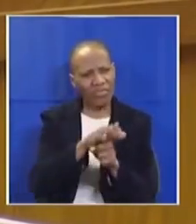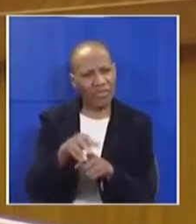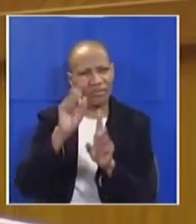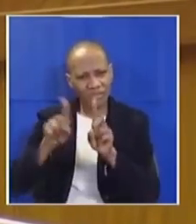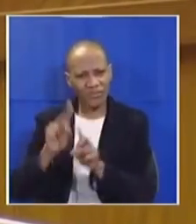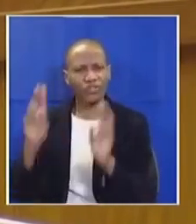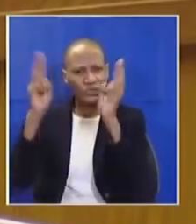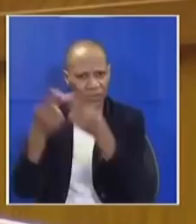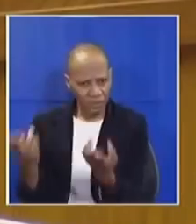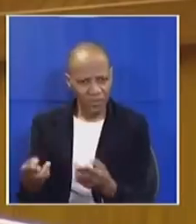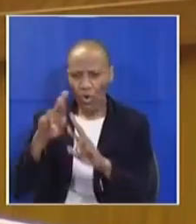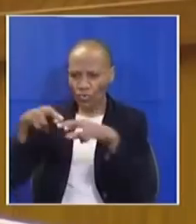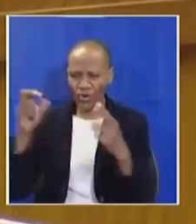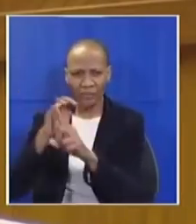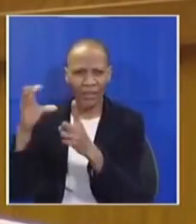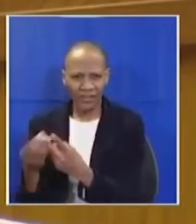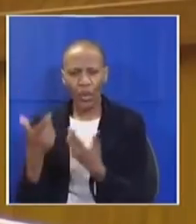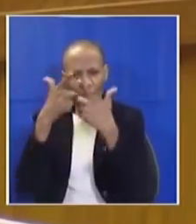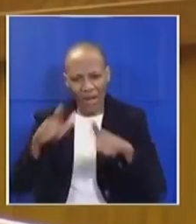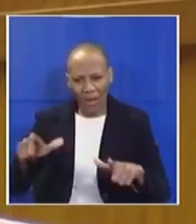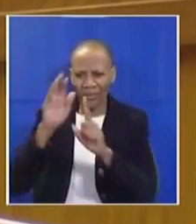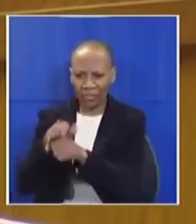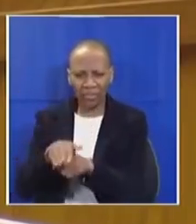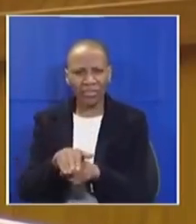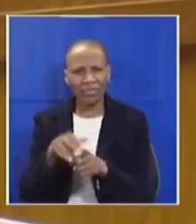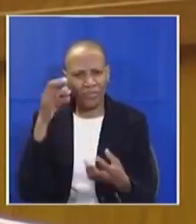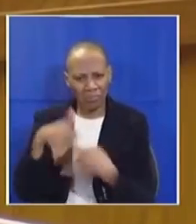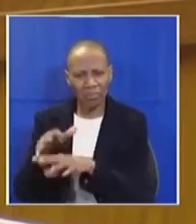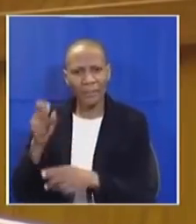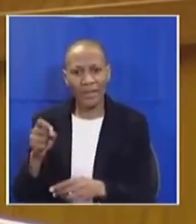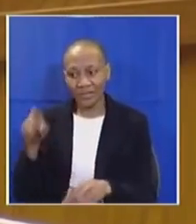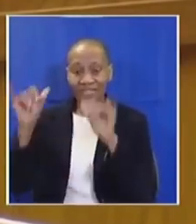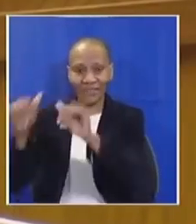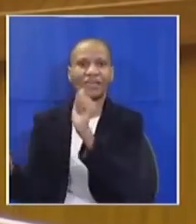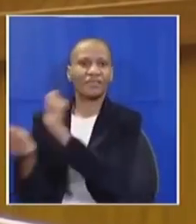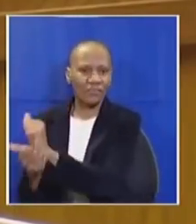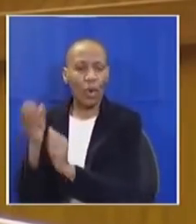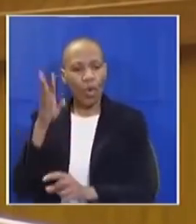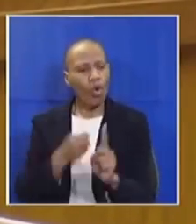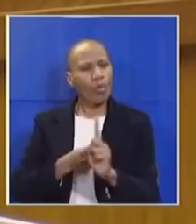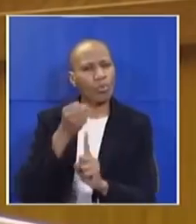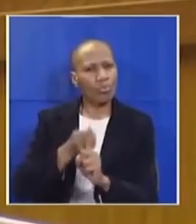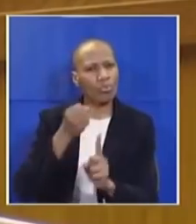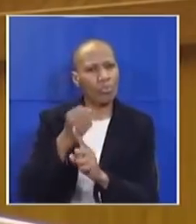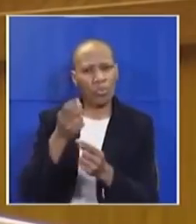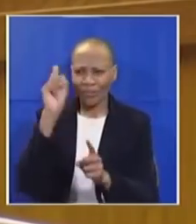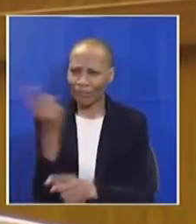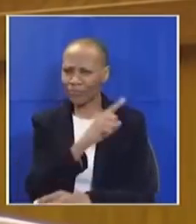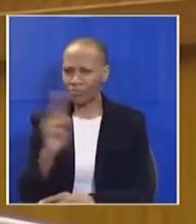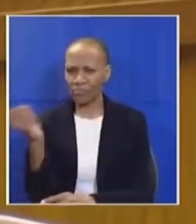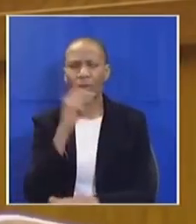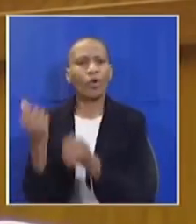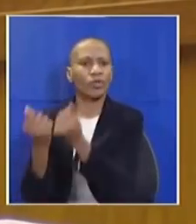rape culture and use of language to exclude and discriminate must either rot in jail or fight all the way to the highest court in the land to get bail.